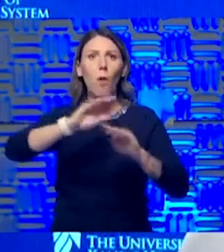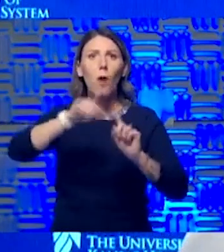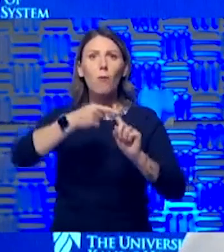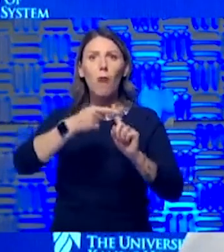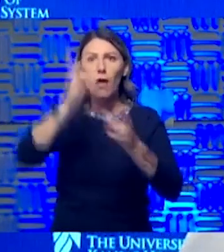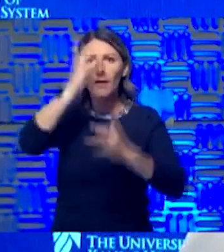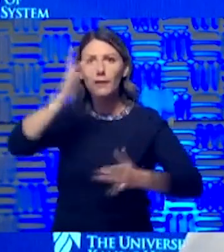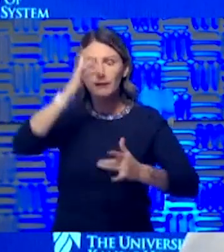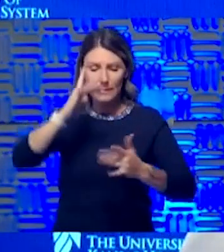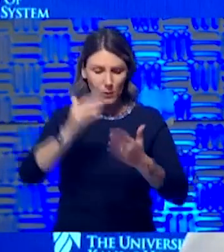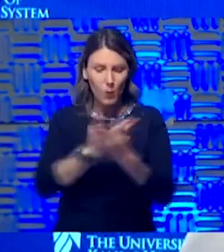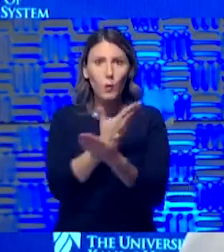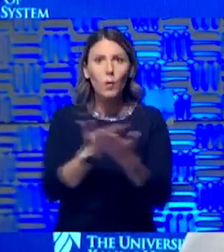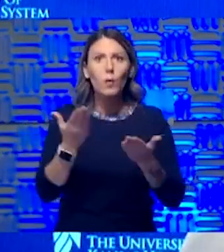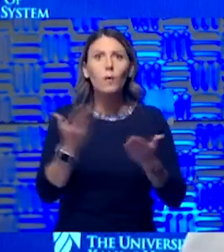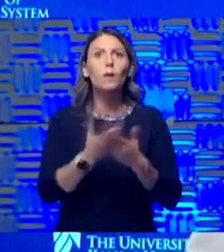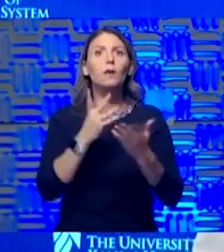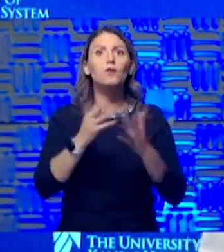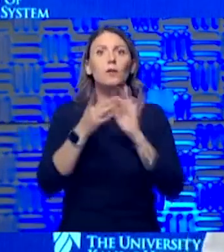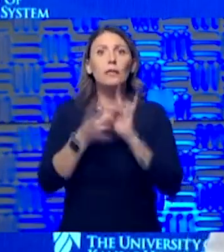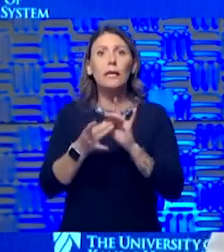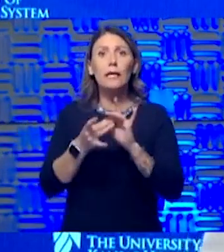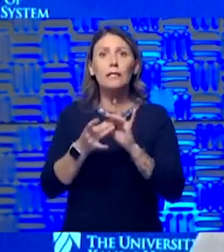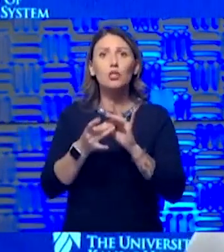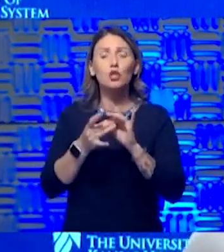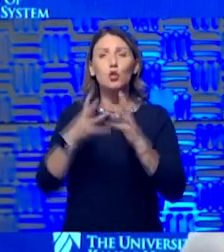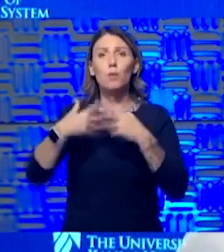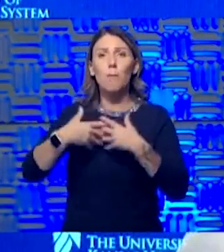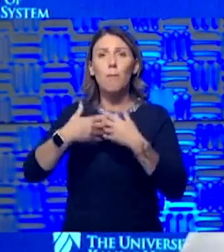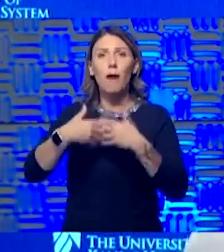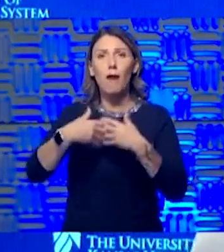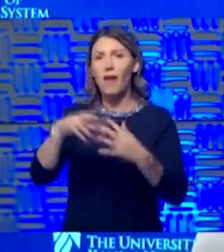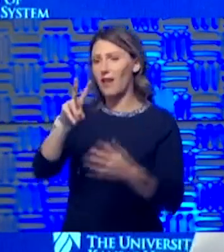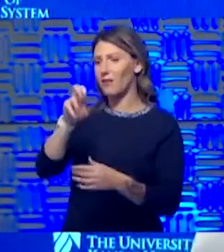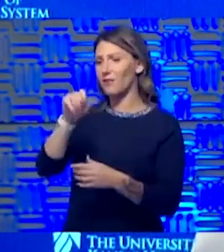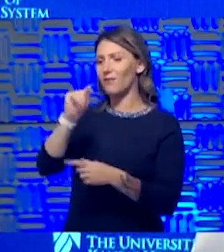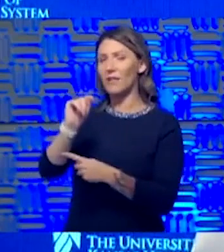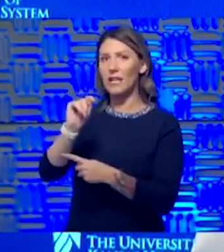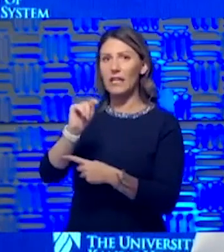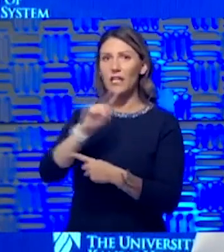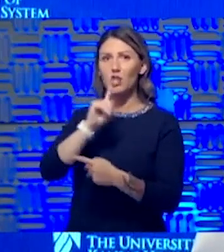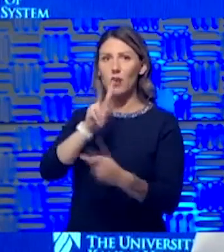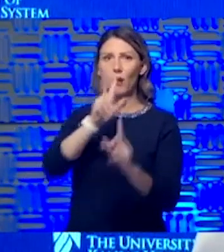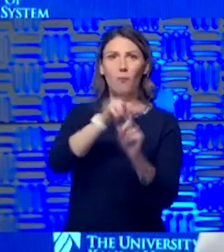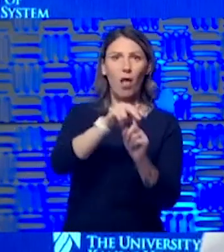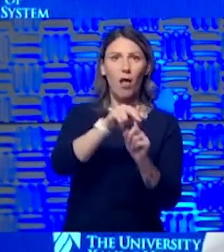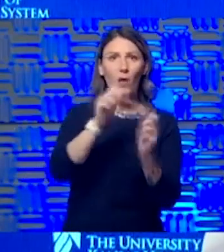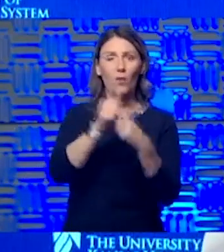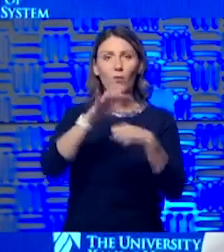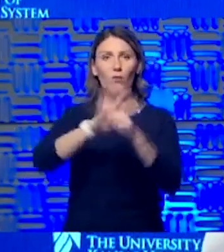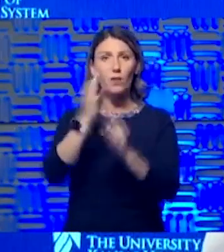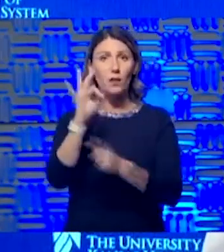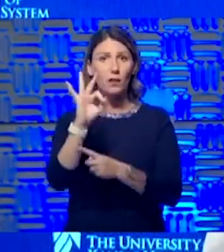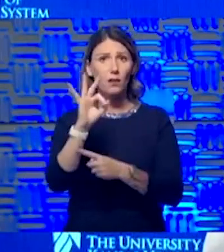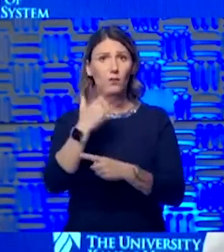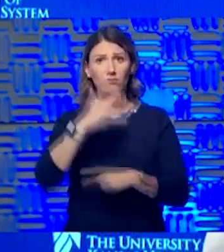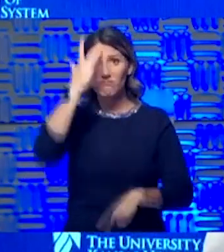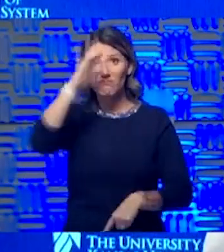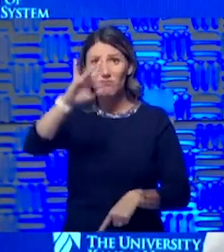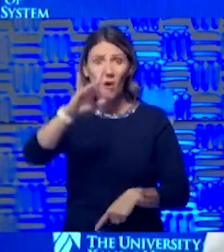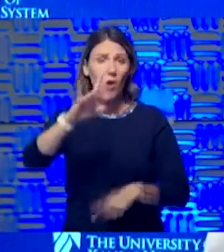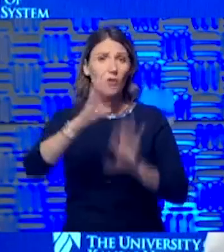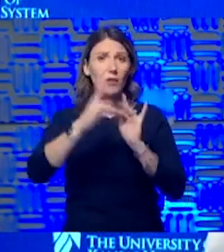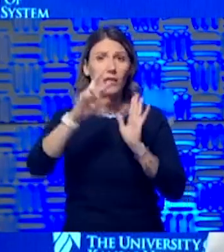to do different things around mechanical ventilation, not new, but how to apply it to COVID-19. We've gotten smarter about that. We've gotten a lot smarter about the role